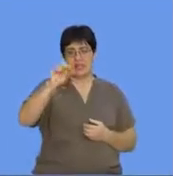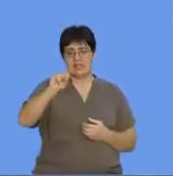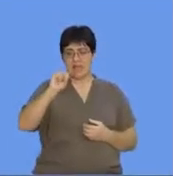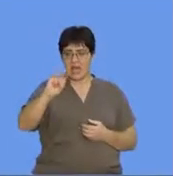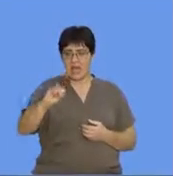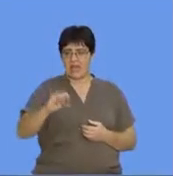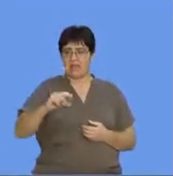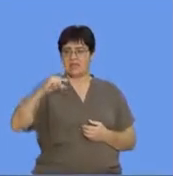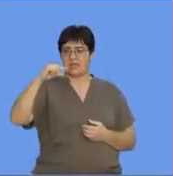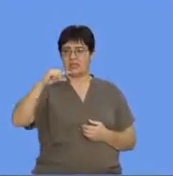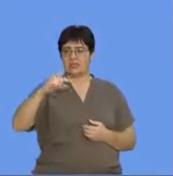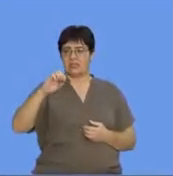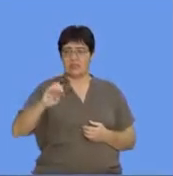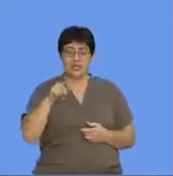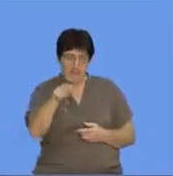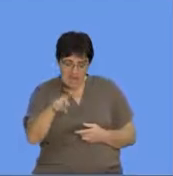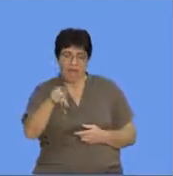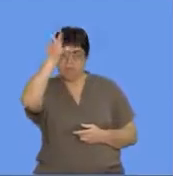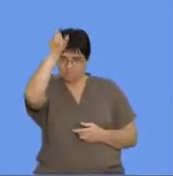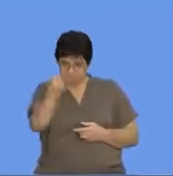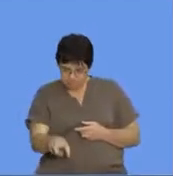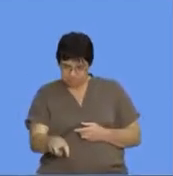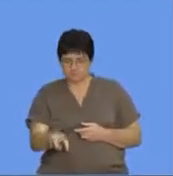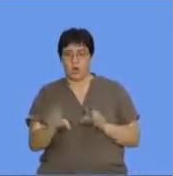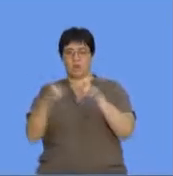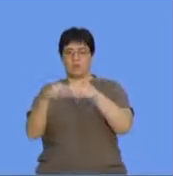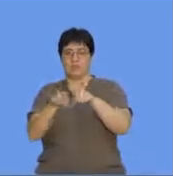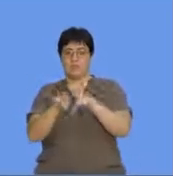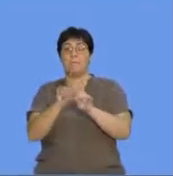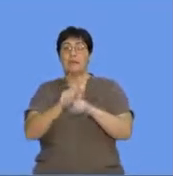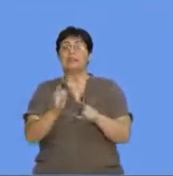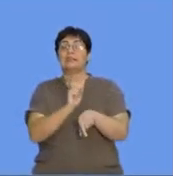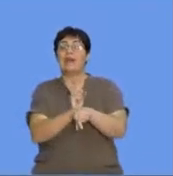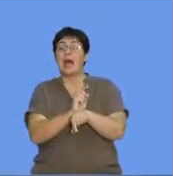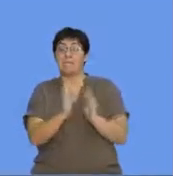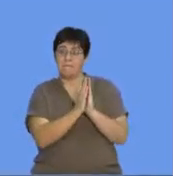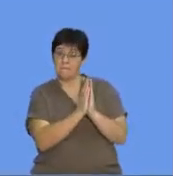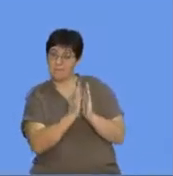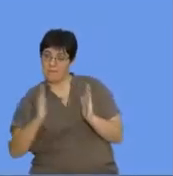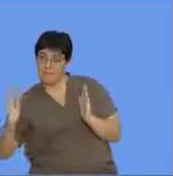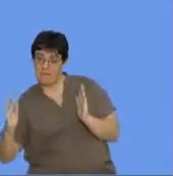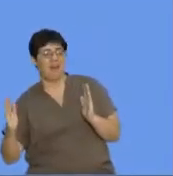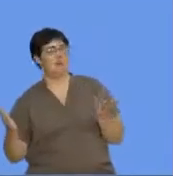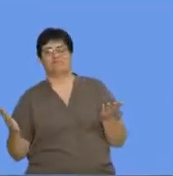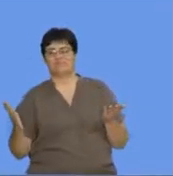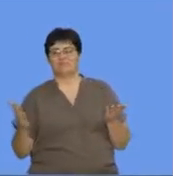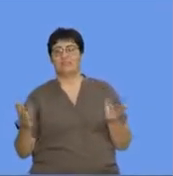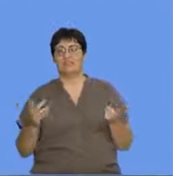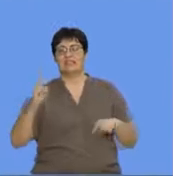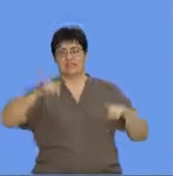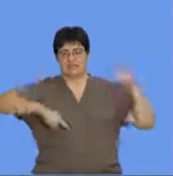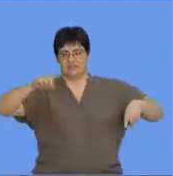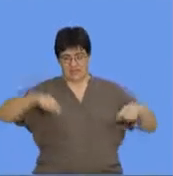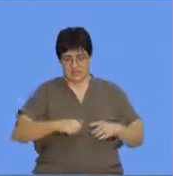But if you look at the periods in which each one of them falls, obviously, they will differ in terms of